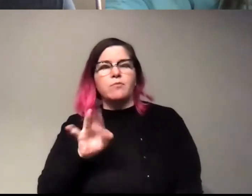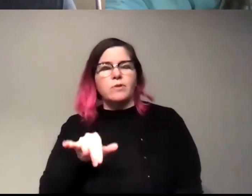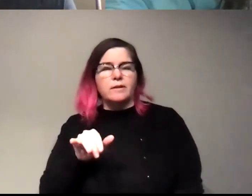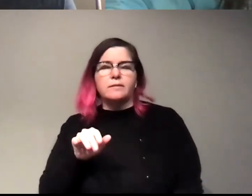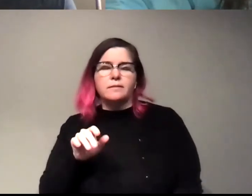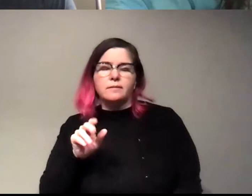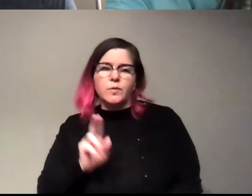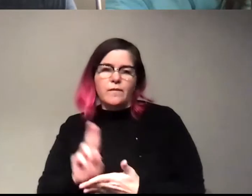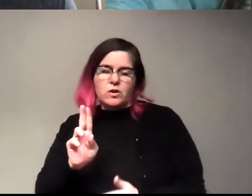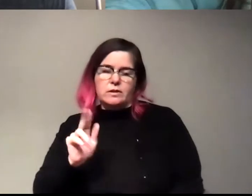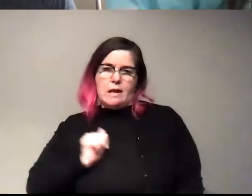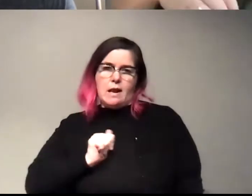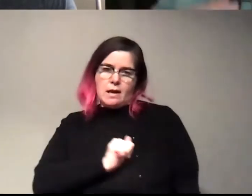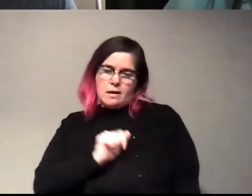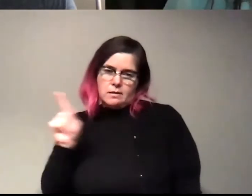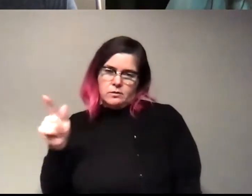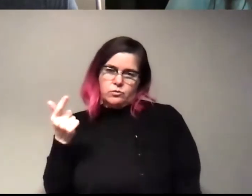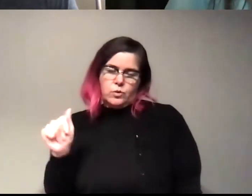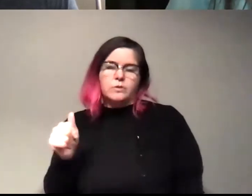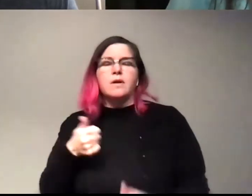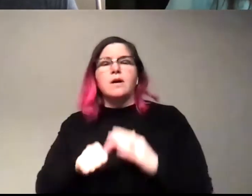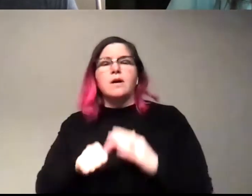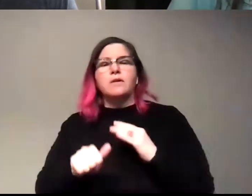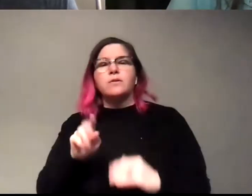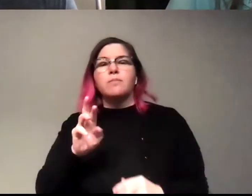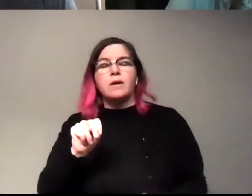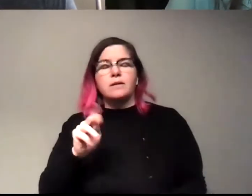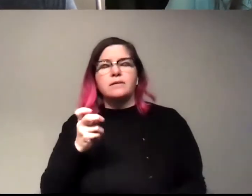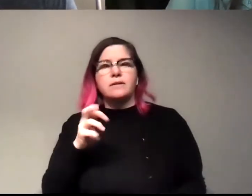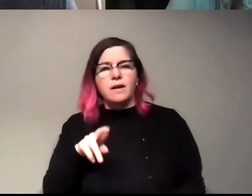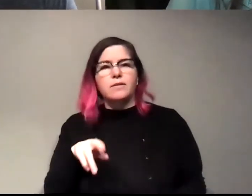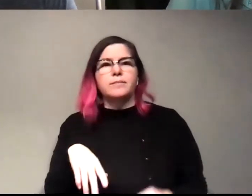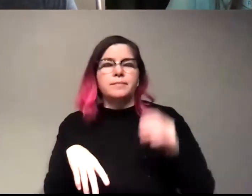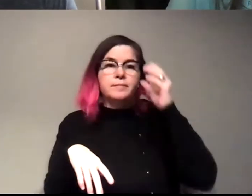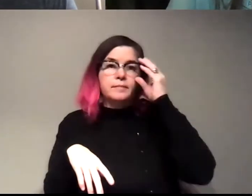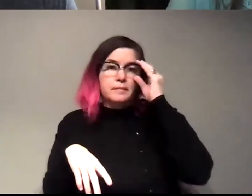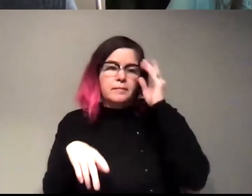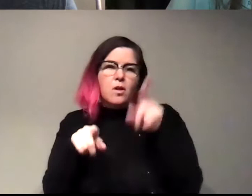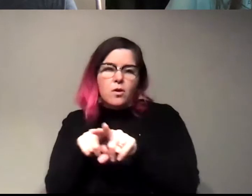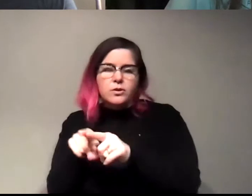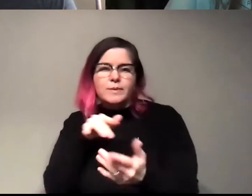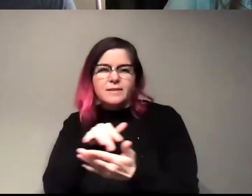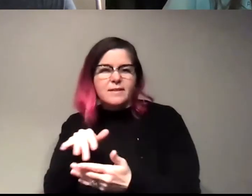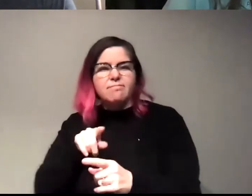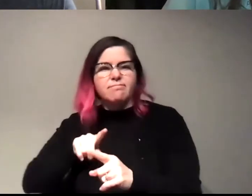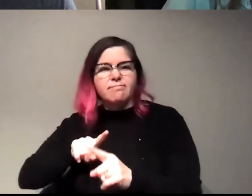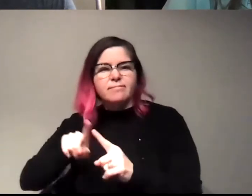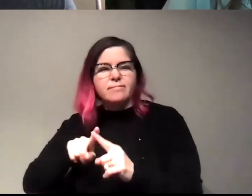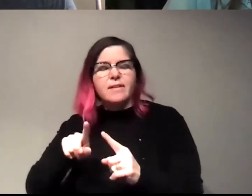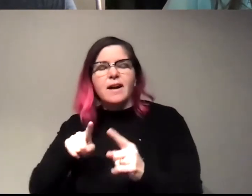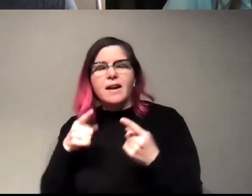under Brian Dyer, and or we're also studying these kind of like hybrid,